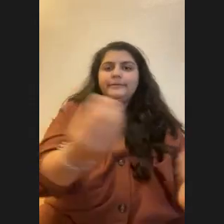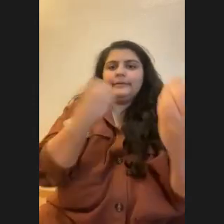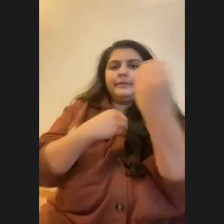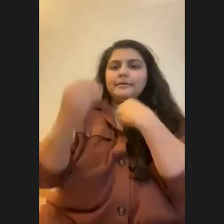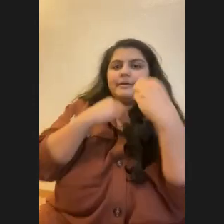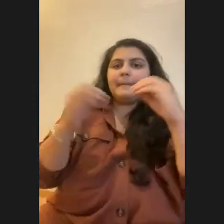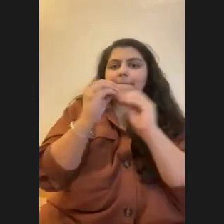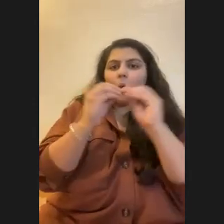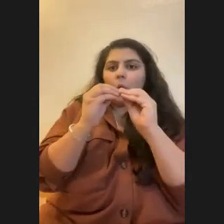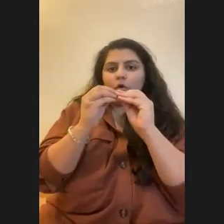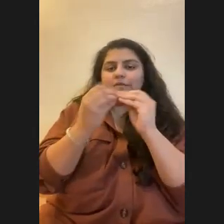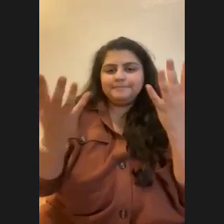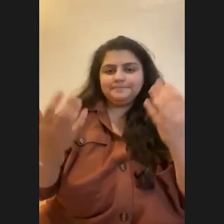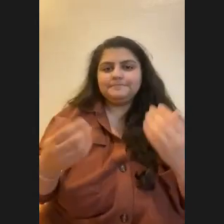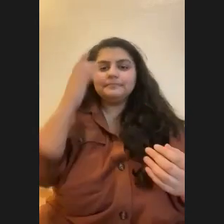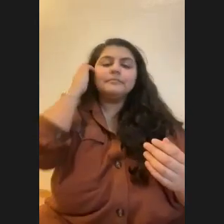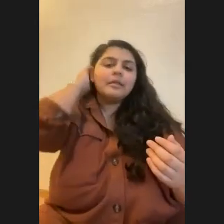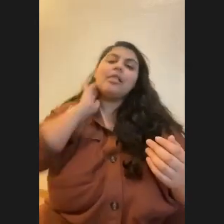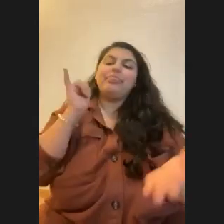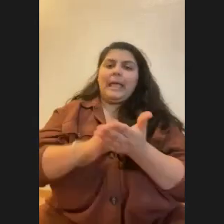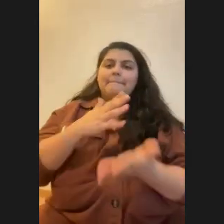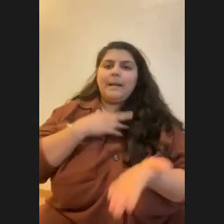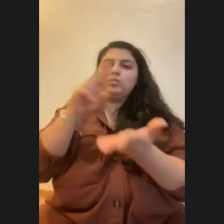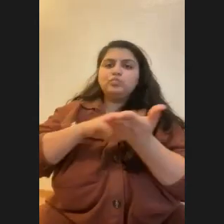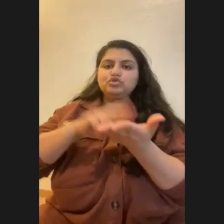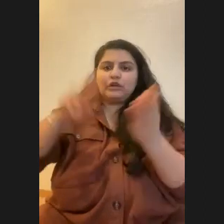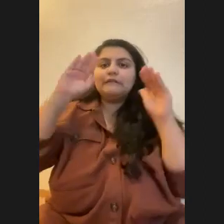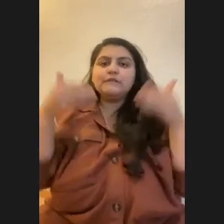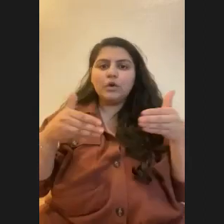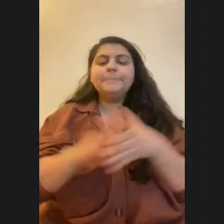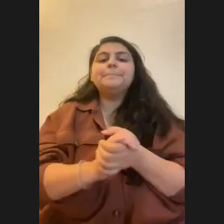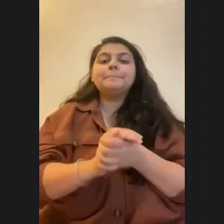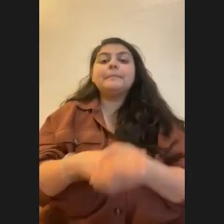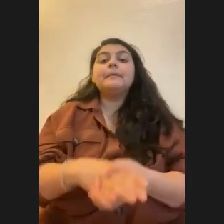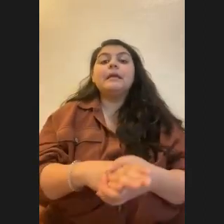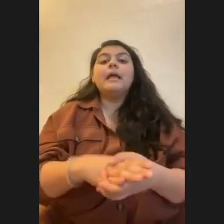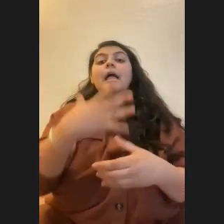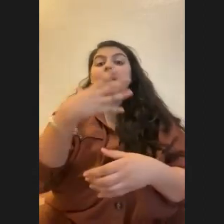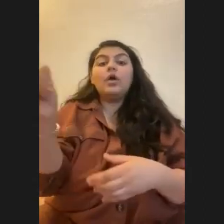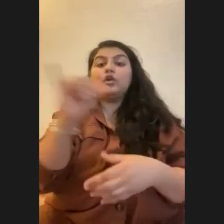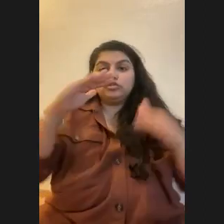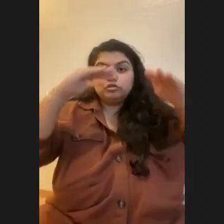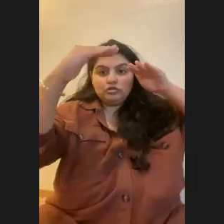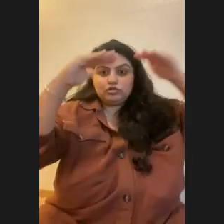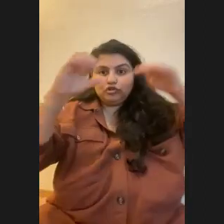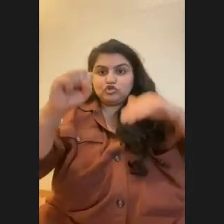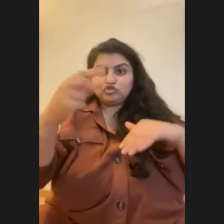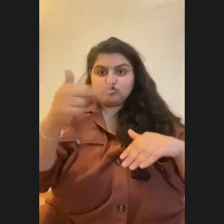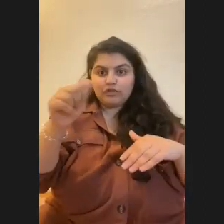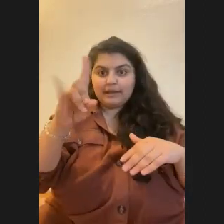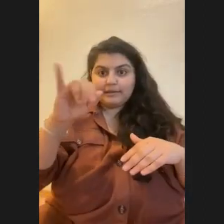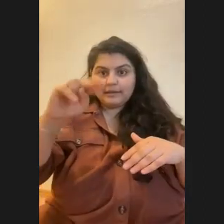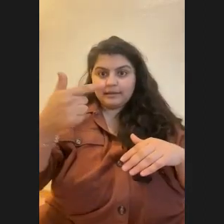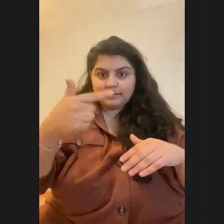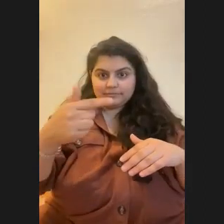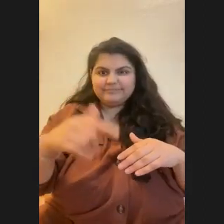food. So that's specifically what my research is looking at. Um, there's shading where people will do artificial shading and they'll put out shade cloths over the